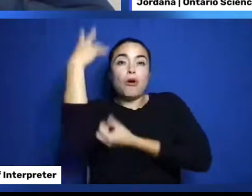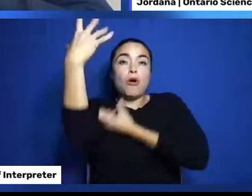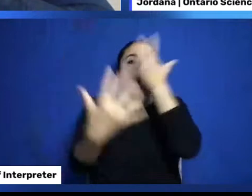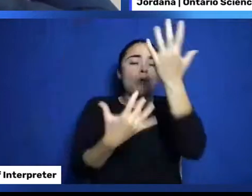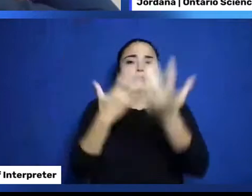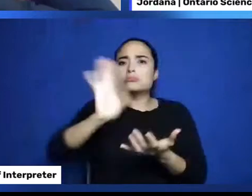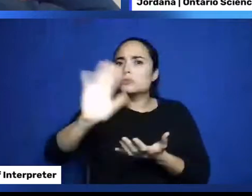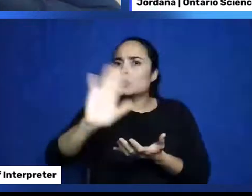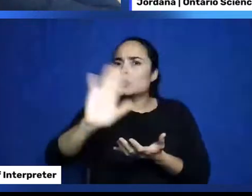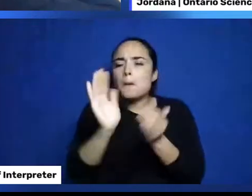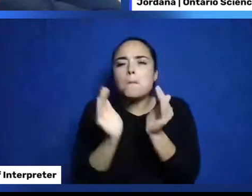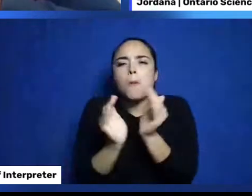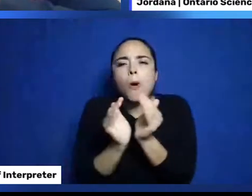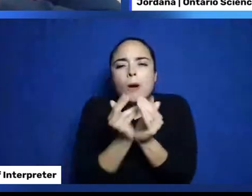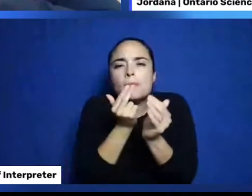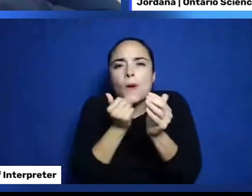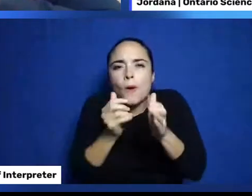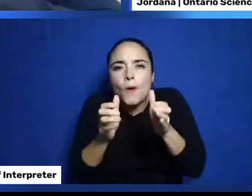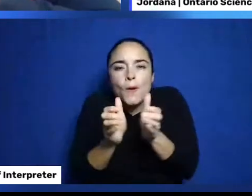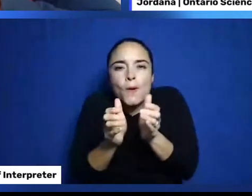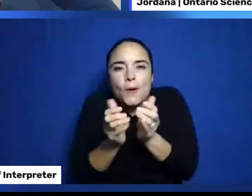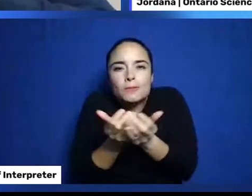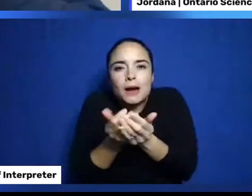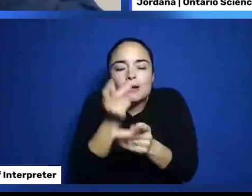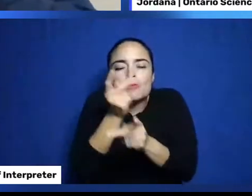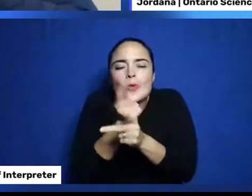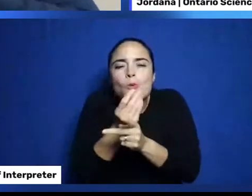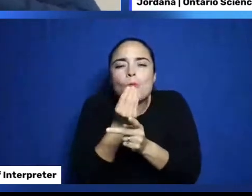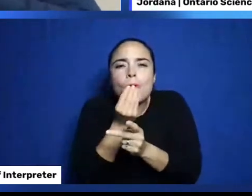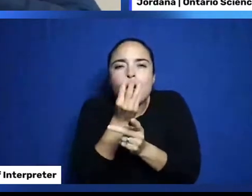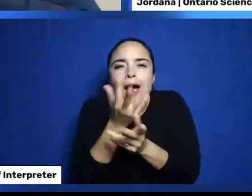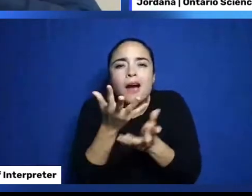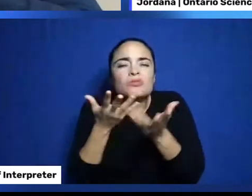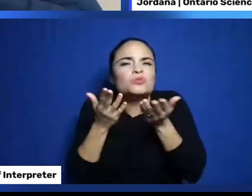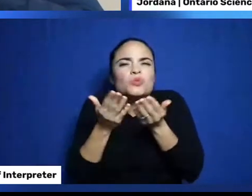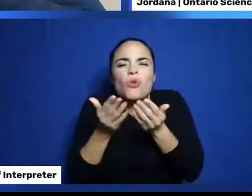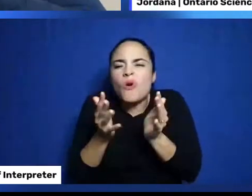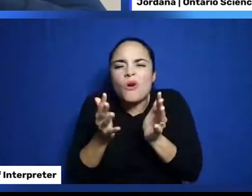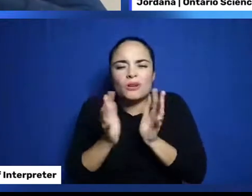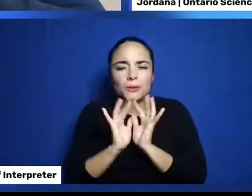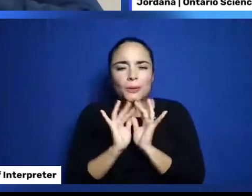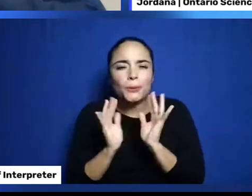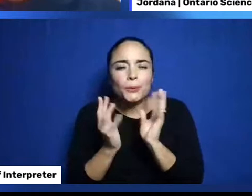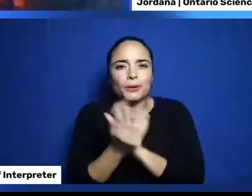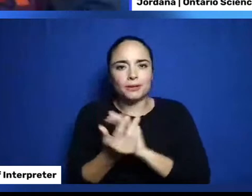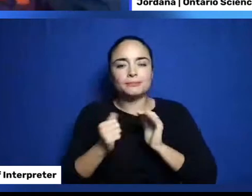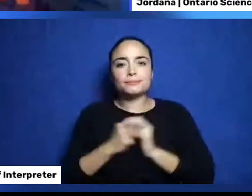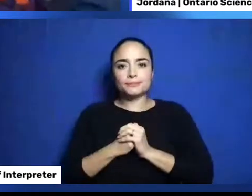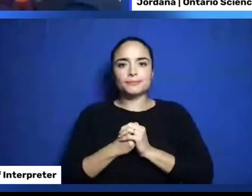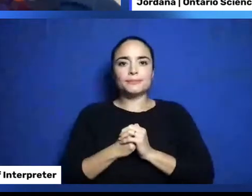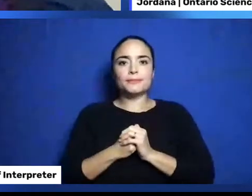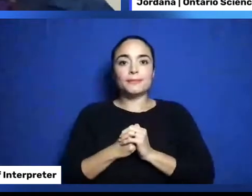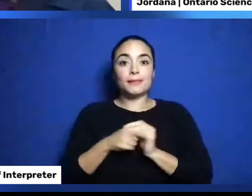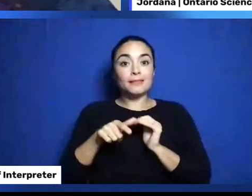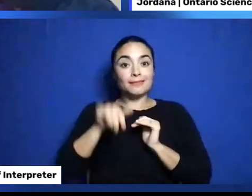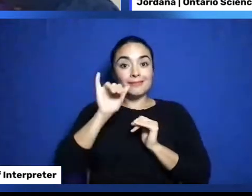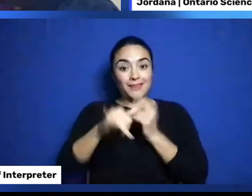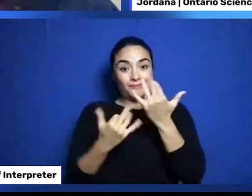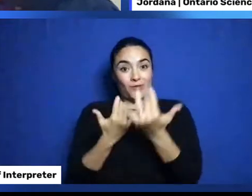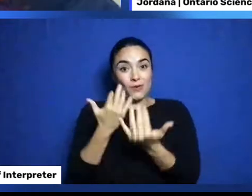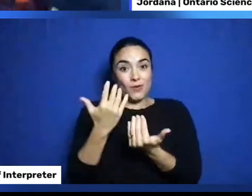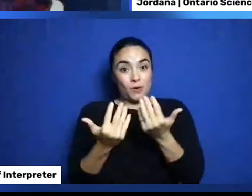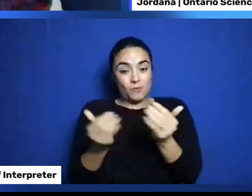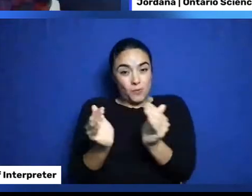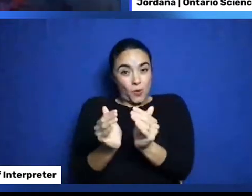fire to keep us warm. And when that small fire kept us warm. We would make sure it's